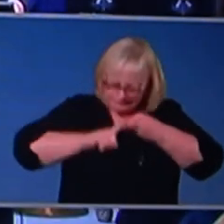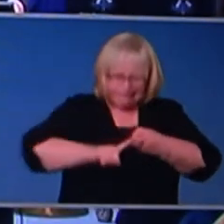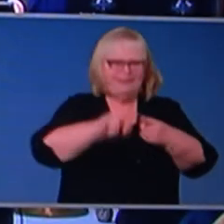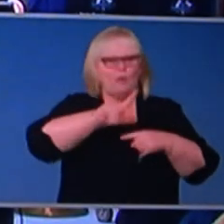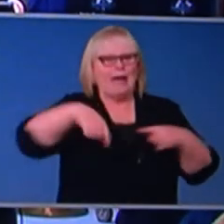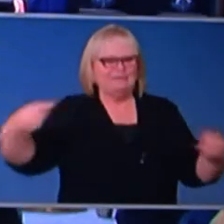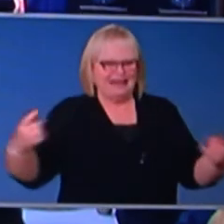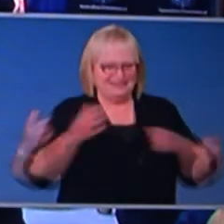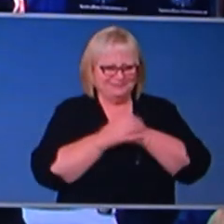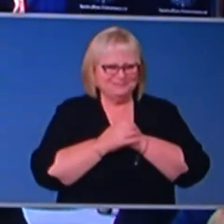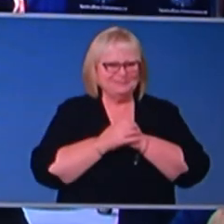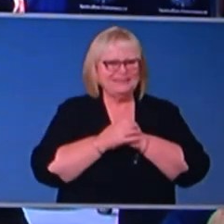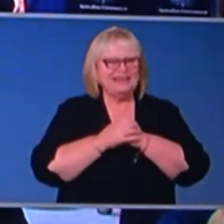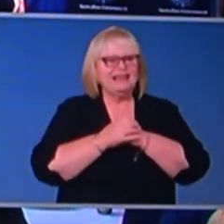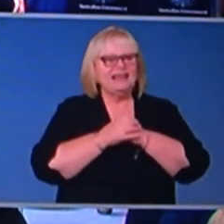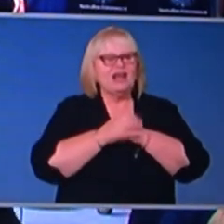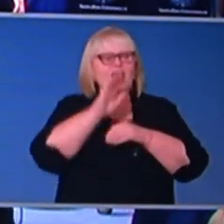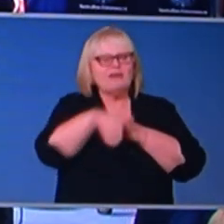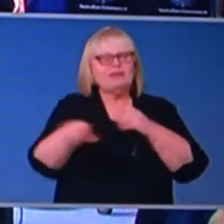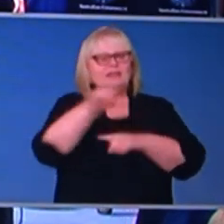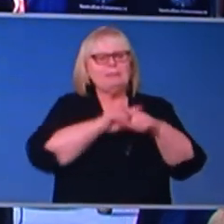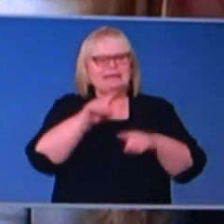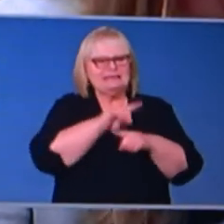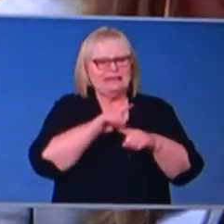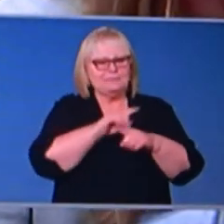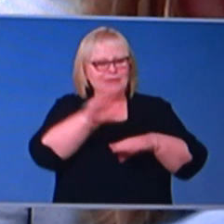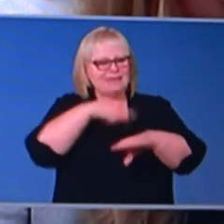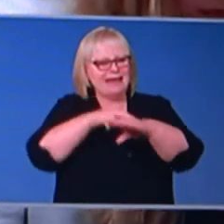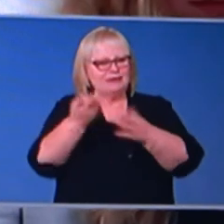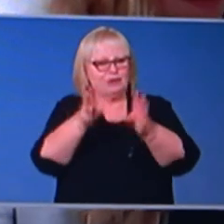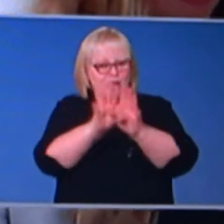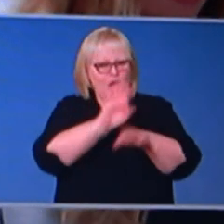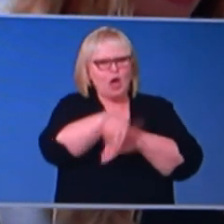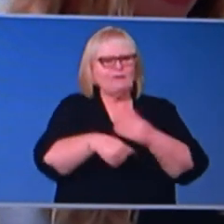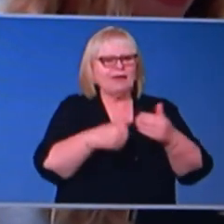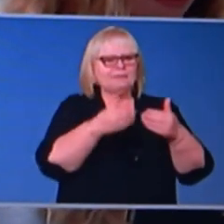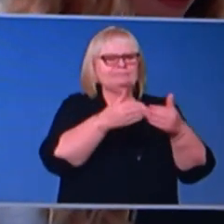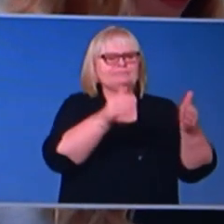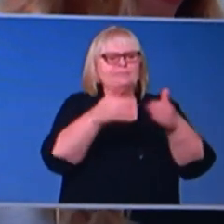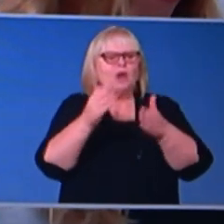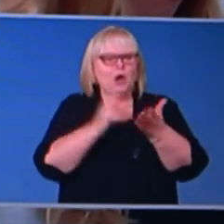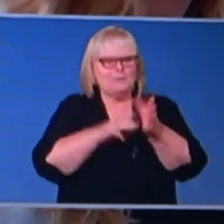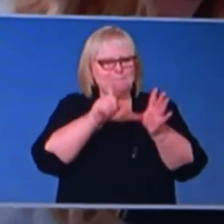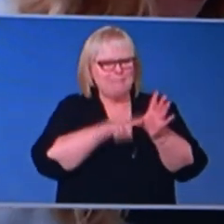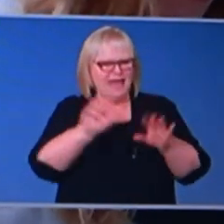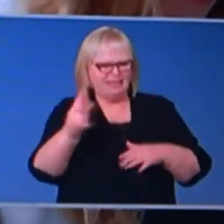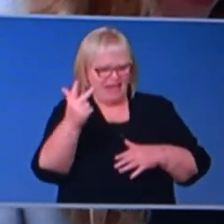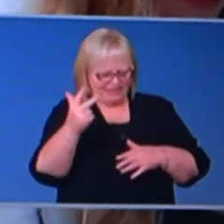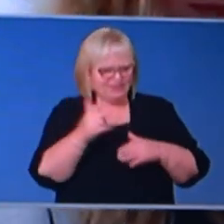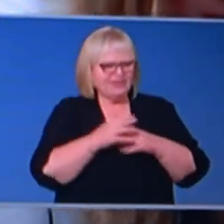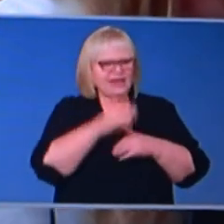Thanks, Jen. In relation to the meeting you've brought forward to the National Cabinet meeting for easing restrictions on May 8, can you elaborate what you'll be